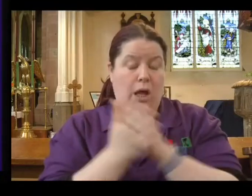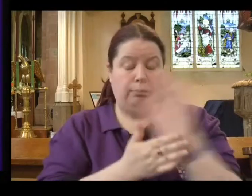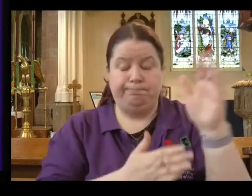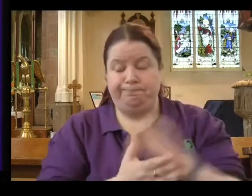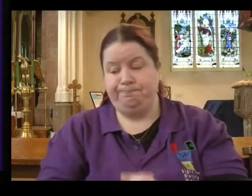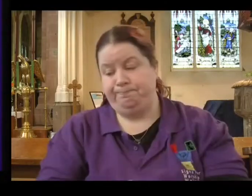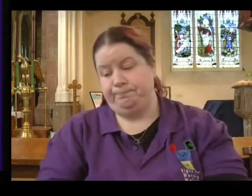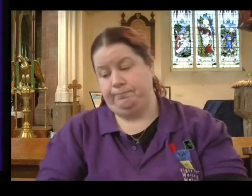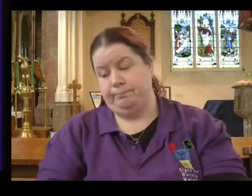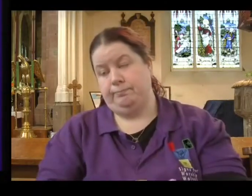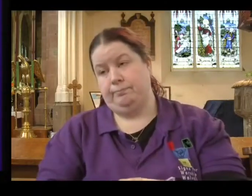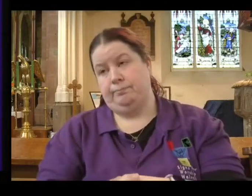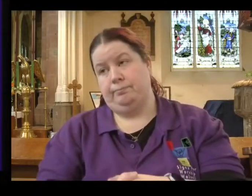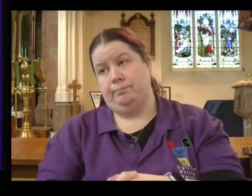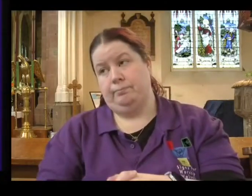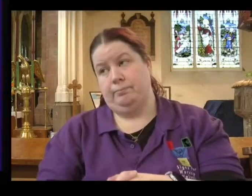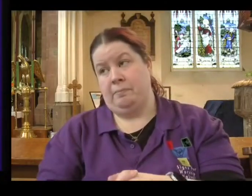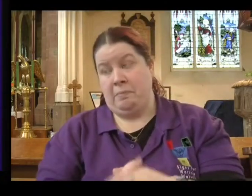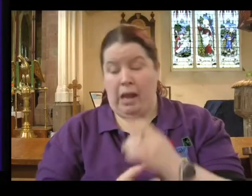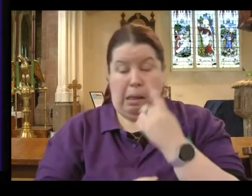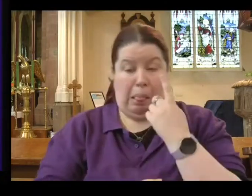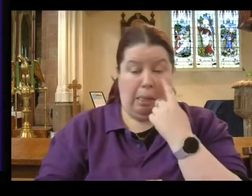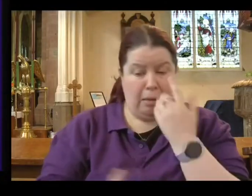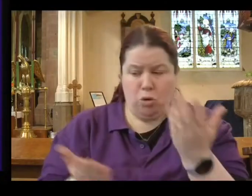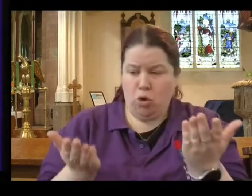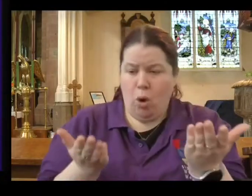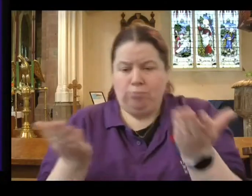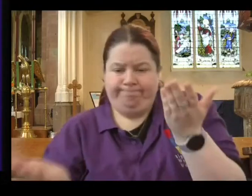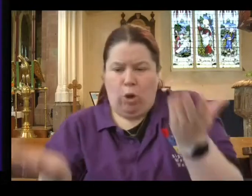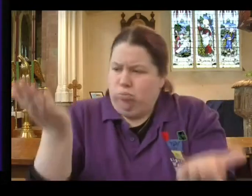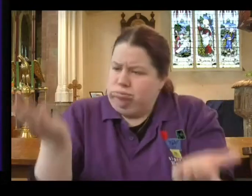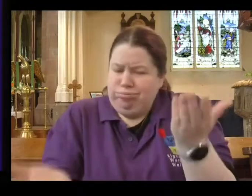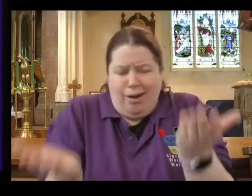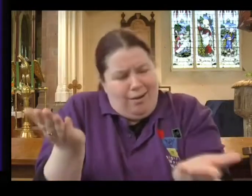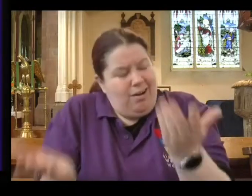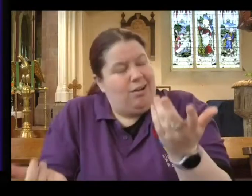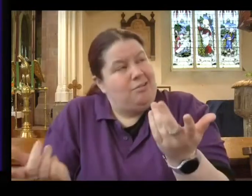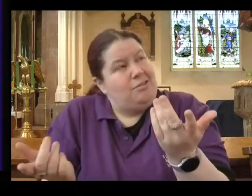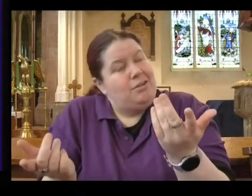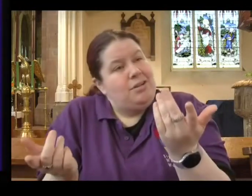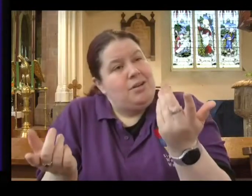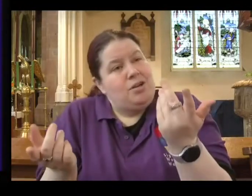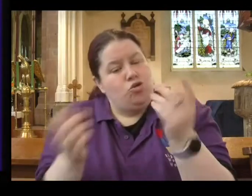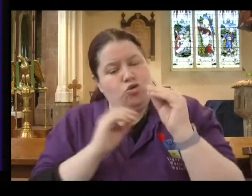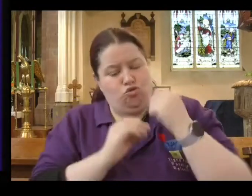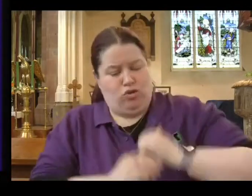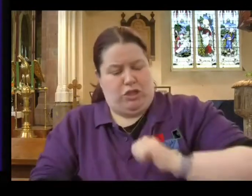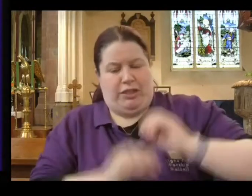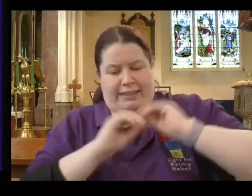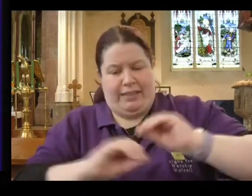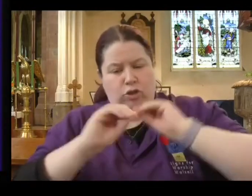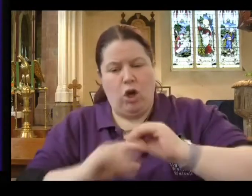It seems they were possibly compromising on Christian teaching when it came to sexual ethics and behaviour.